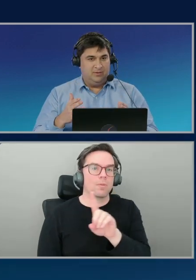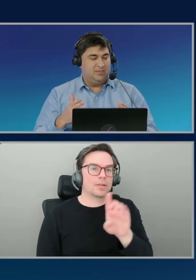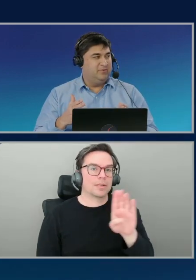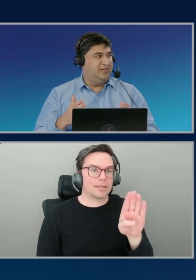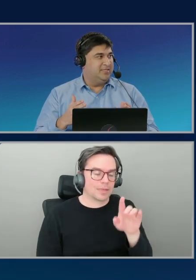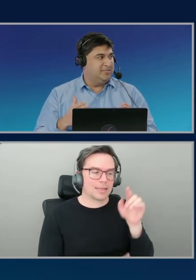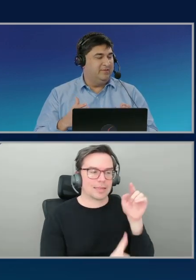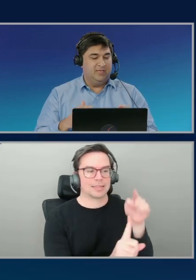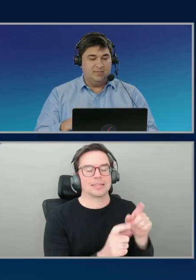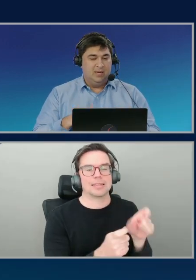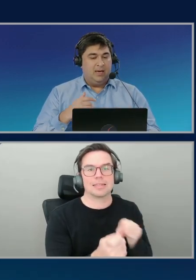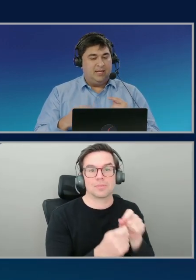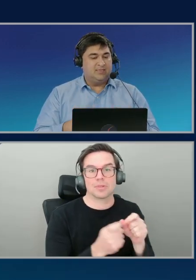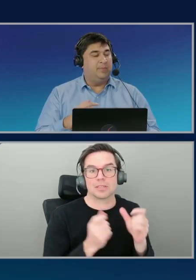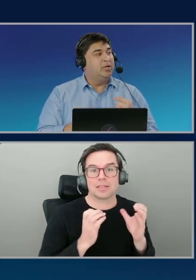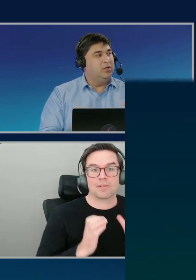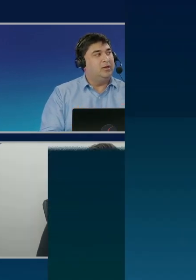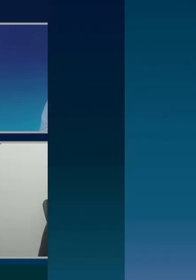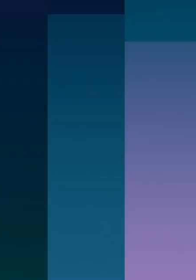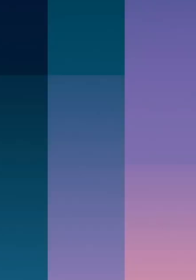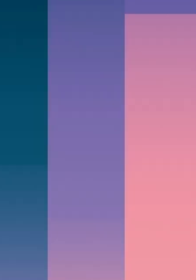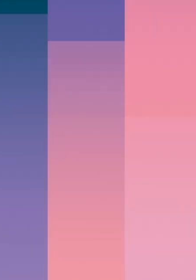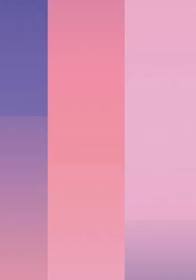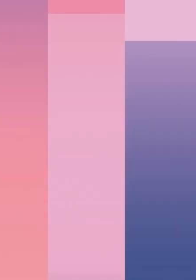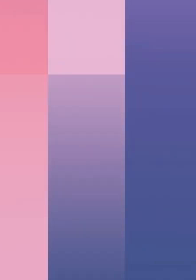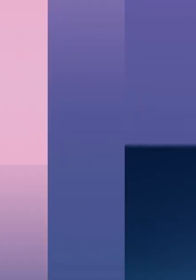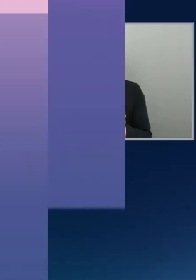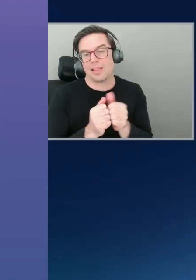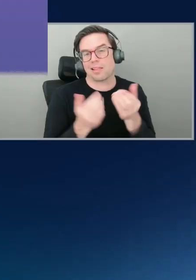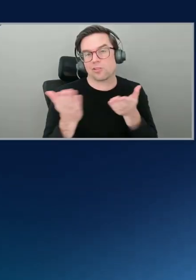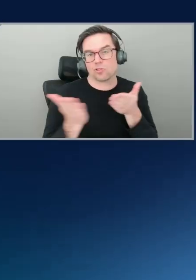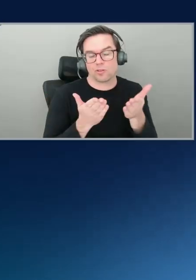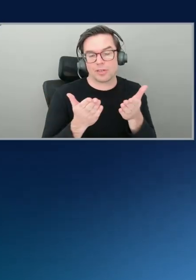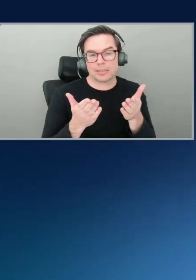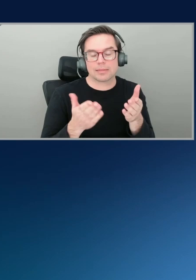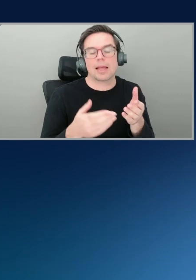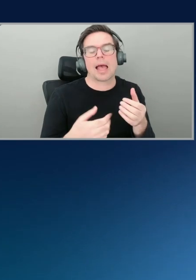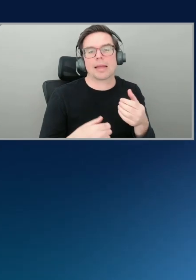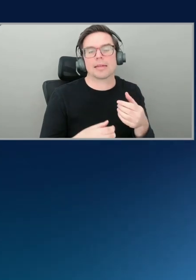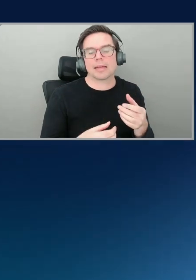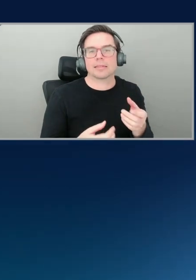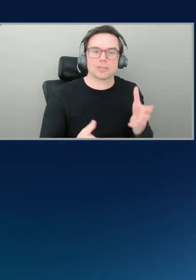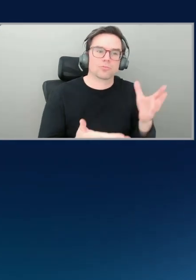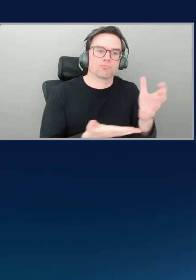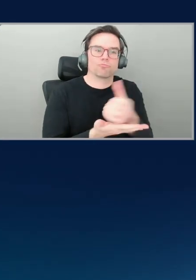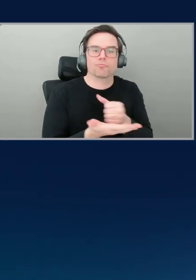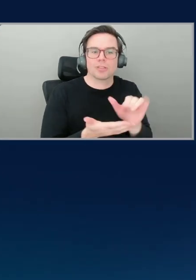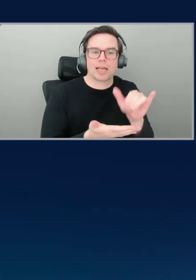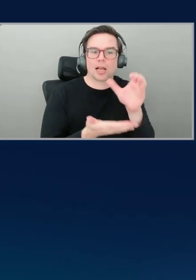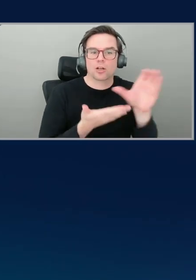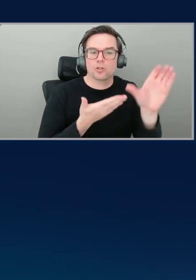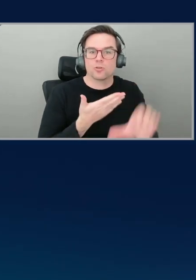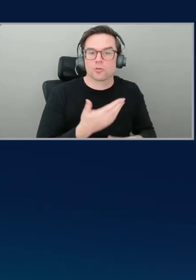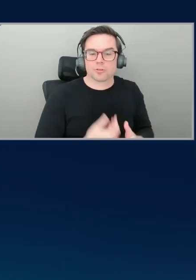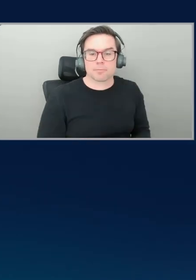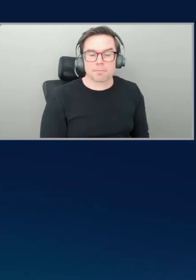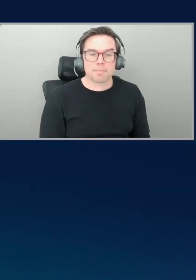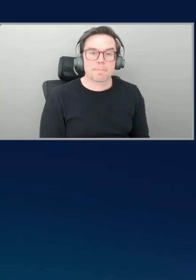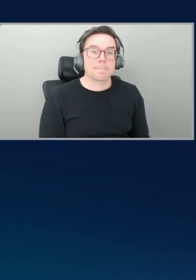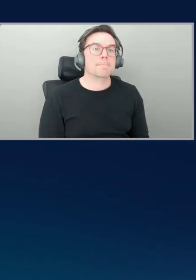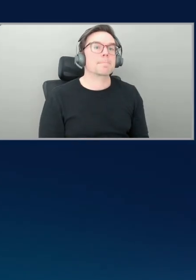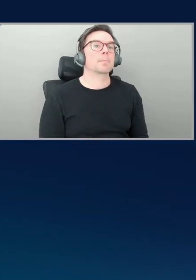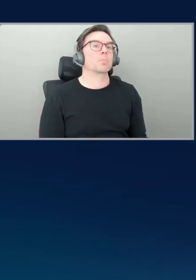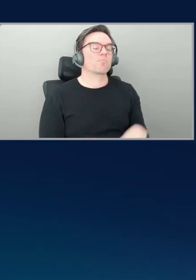visit service. And it's coming to that conclusion. So Nikhil, let's go back to the hypothesis, if you don't mind. And I know you